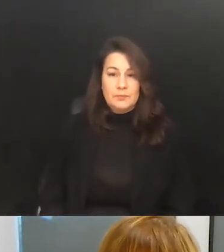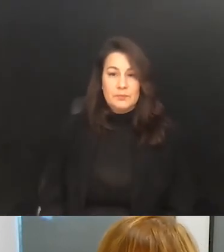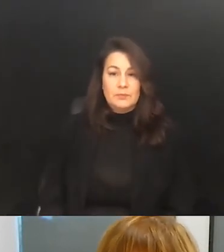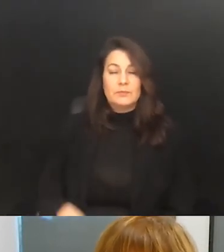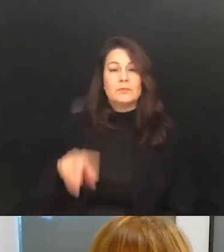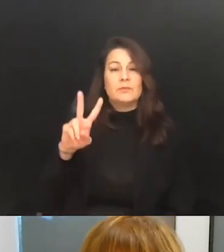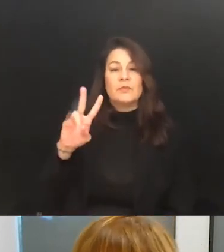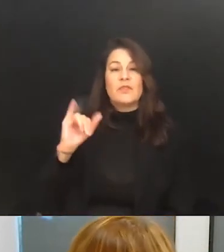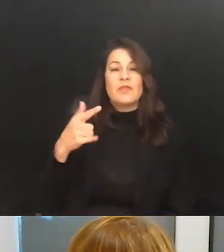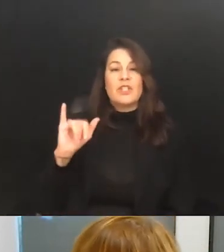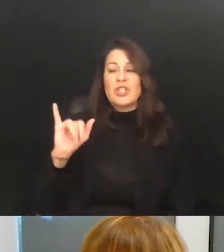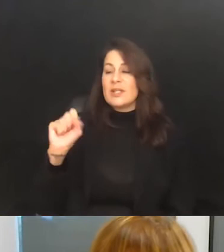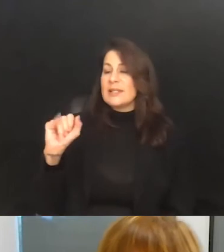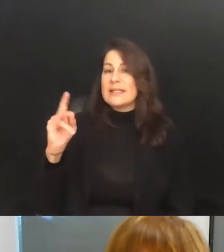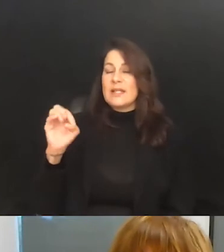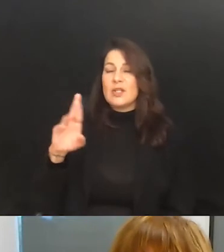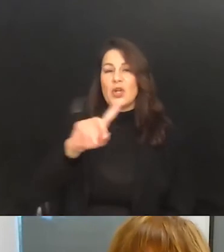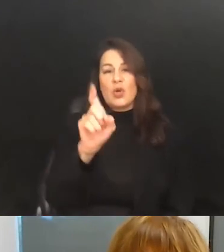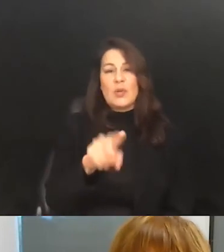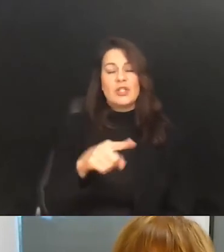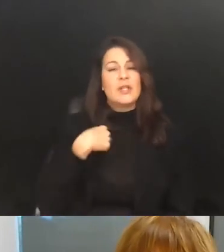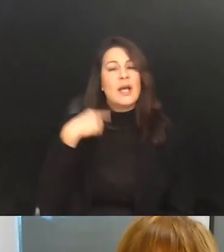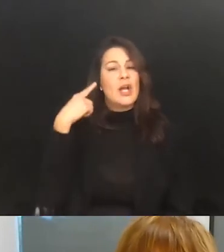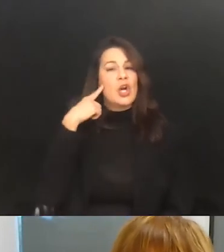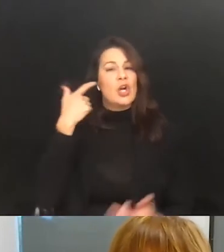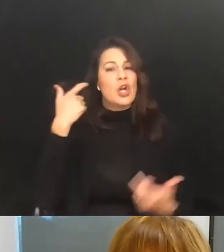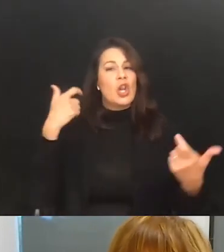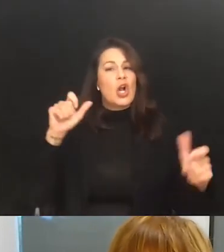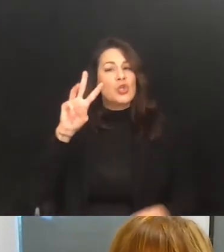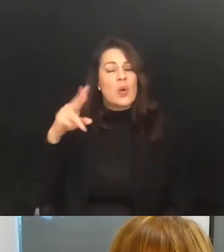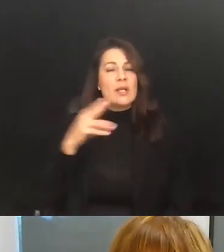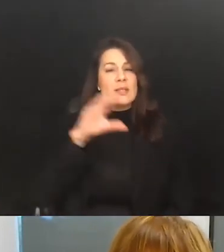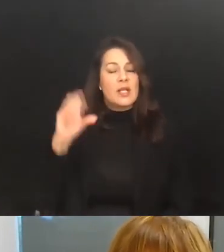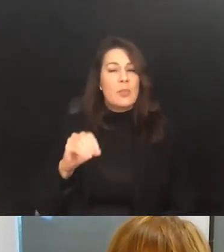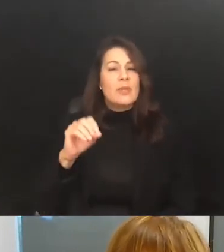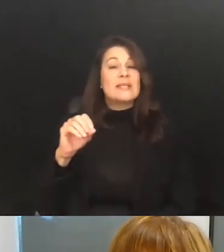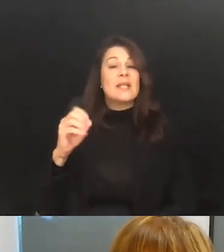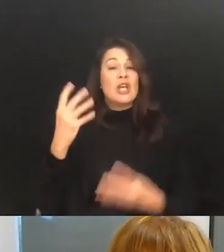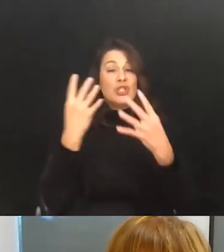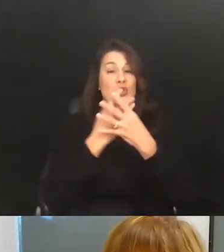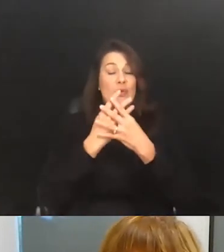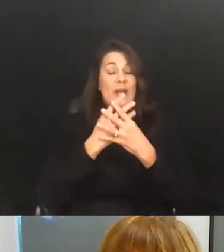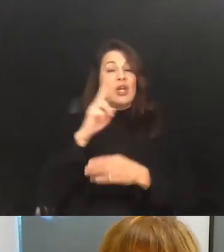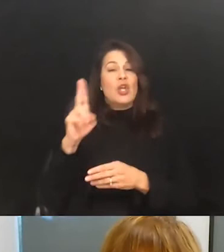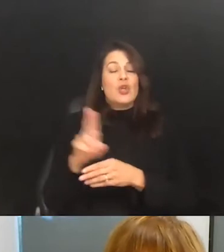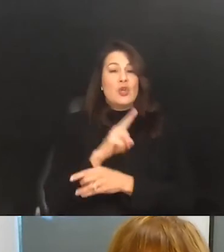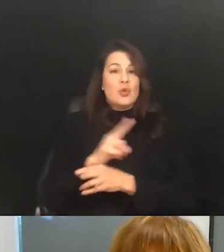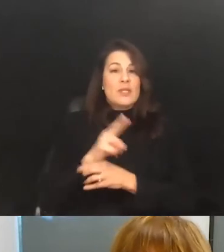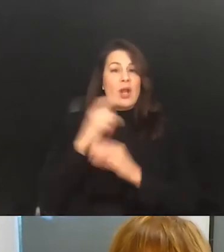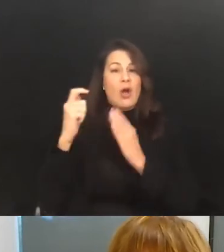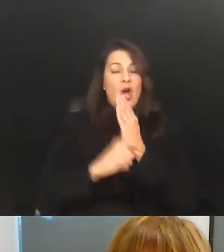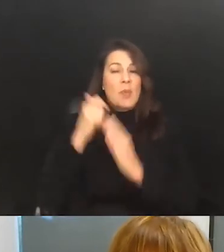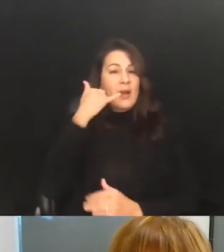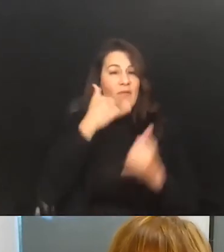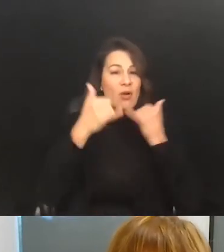Sundar. I heard that some large warehousing companies screen using automated phone calls, which may negatively impact people with